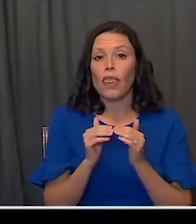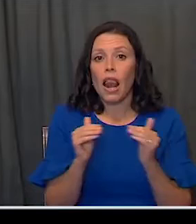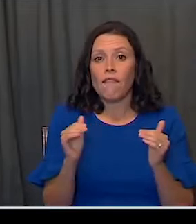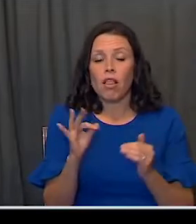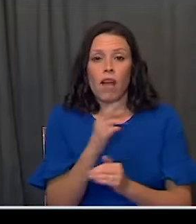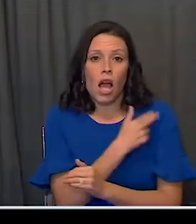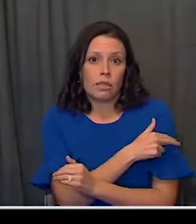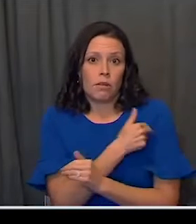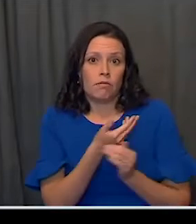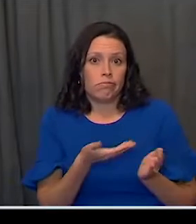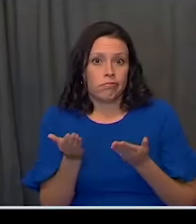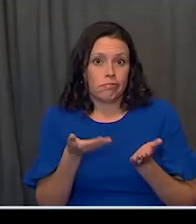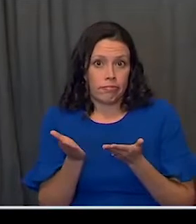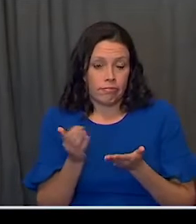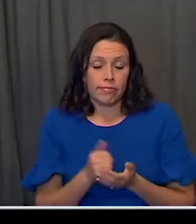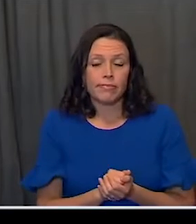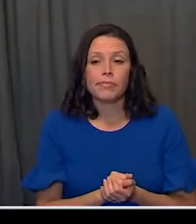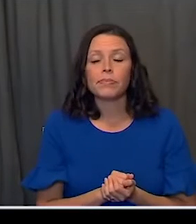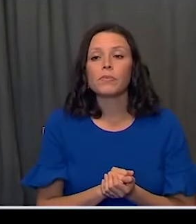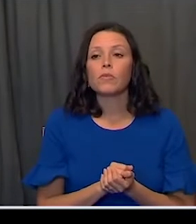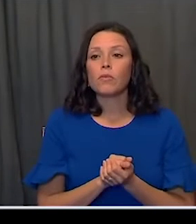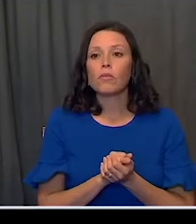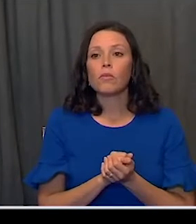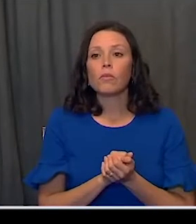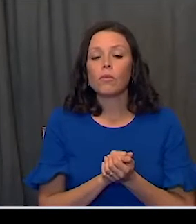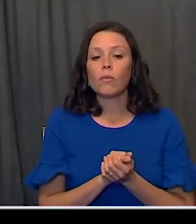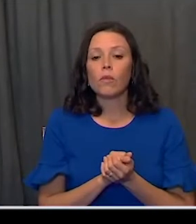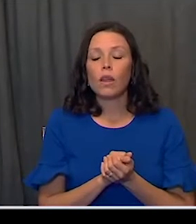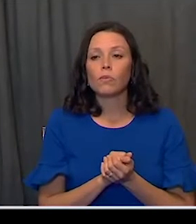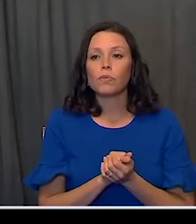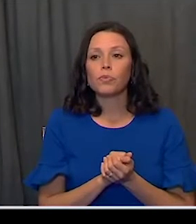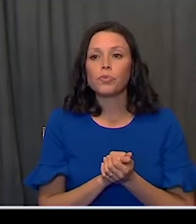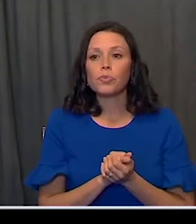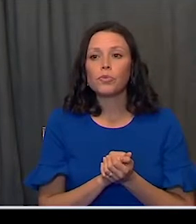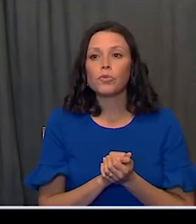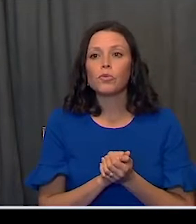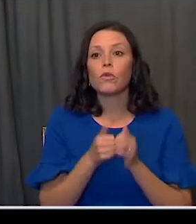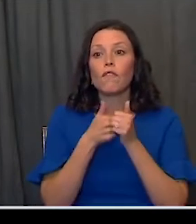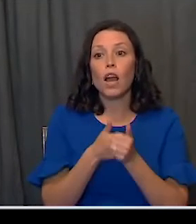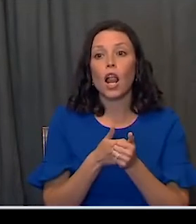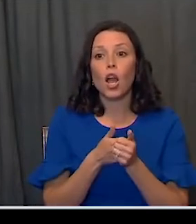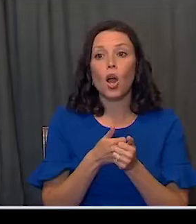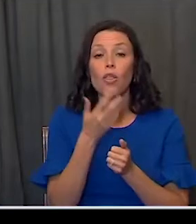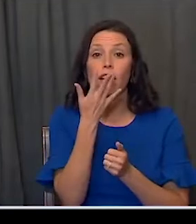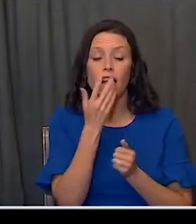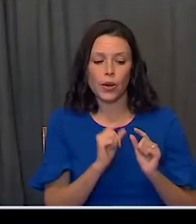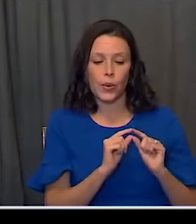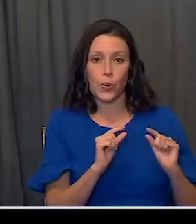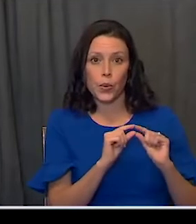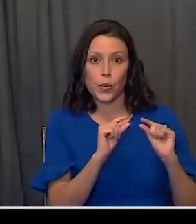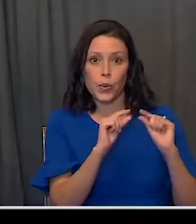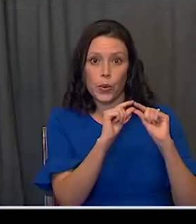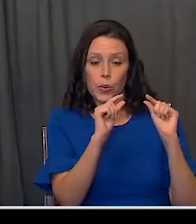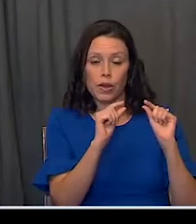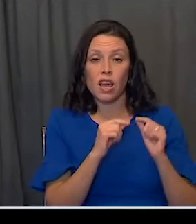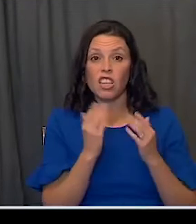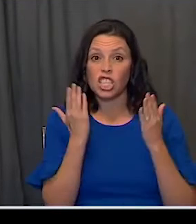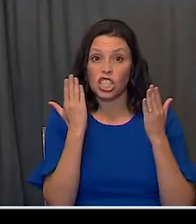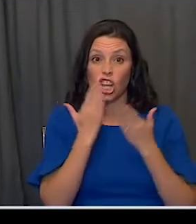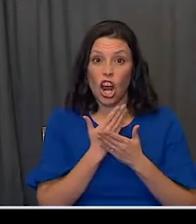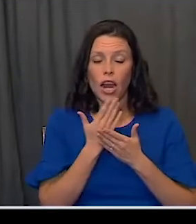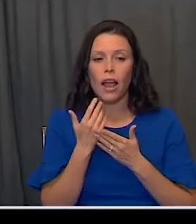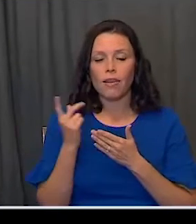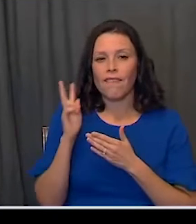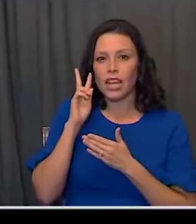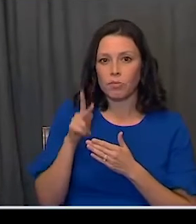hospitalizations. And in this slide, you can see the hospitalizations by the darkness of the color. And I just want to make it clear what